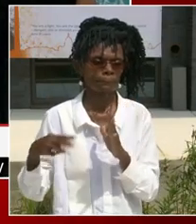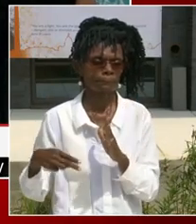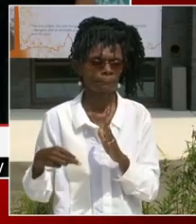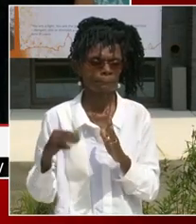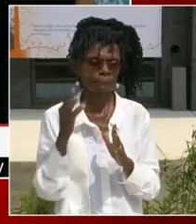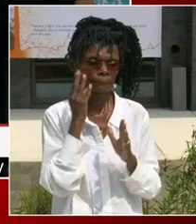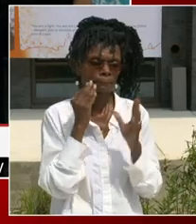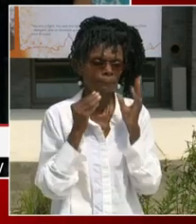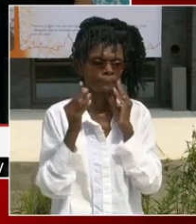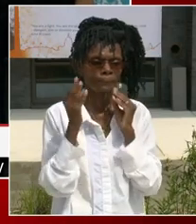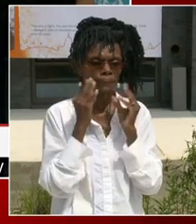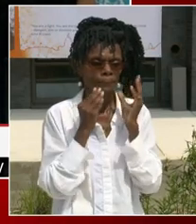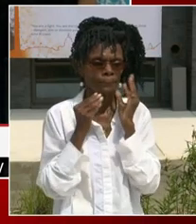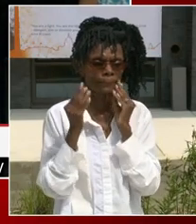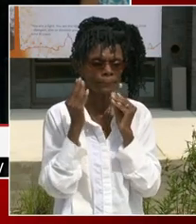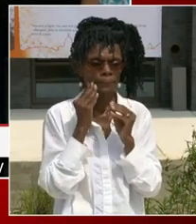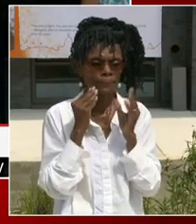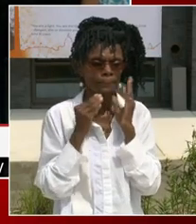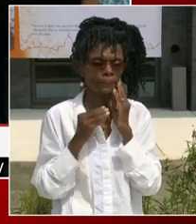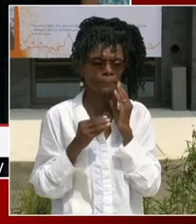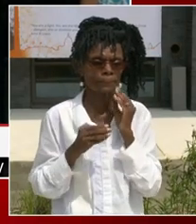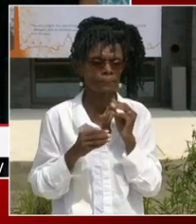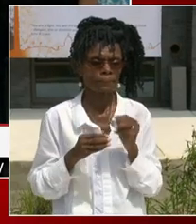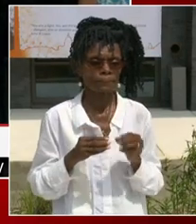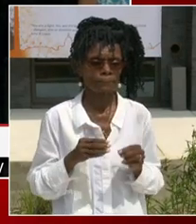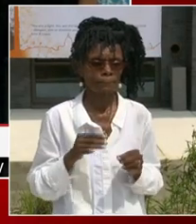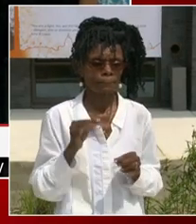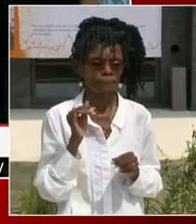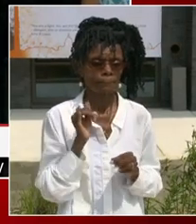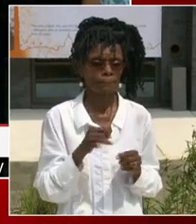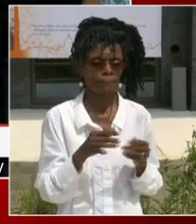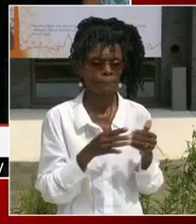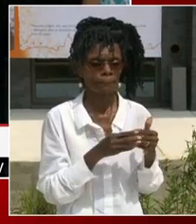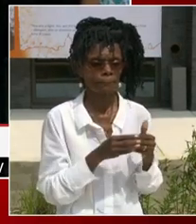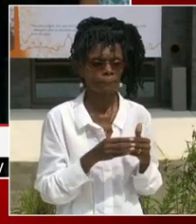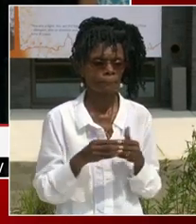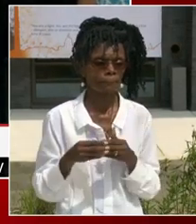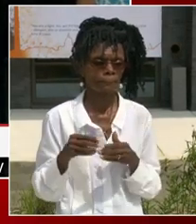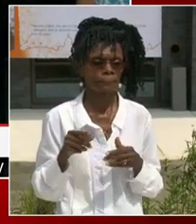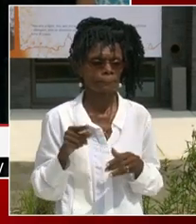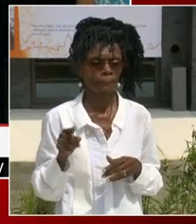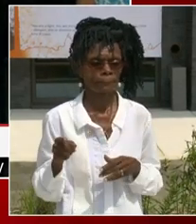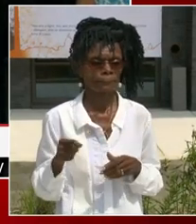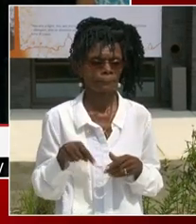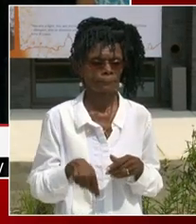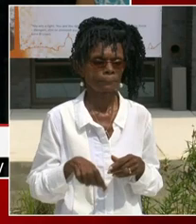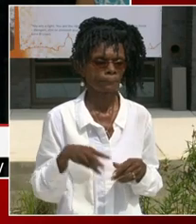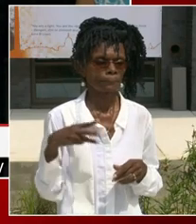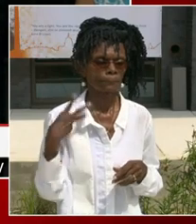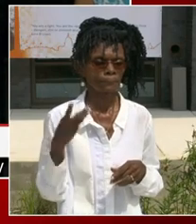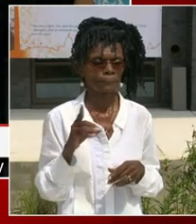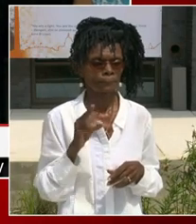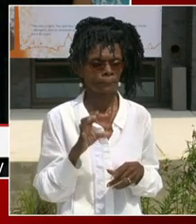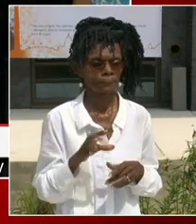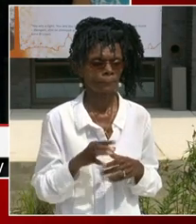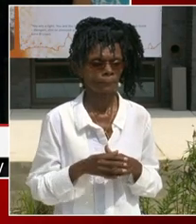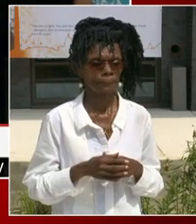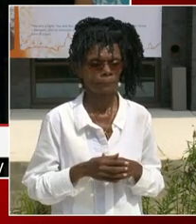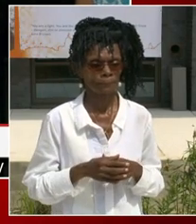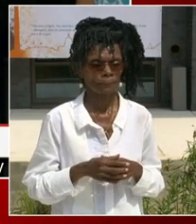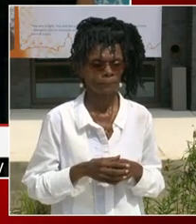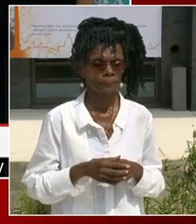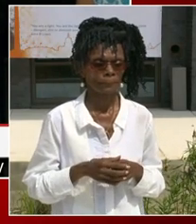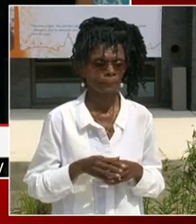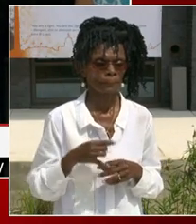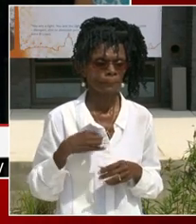it took him all the way here to Washington and so many points along the way that we've been honored to witness and be a